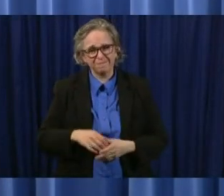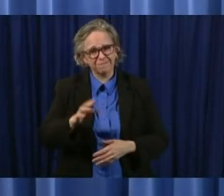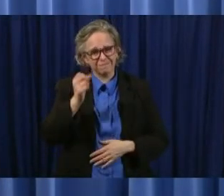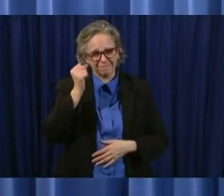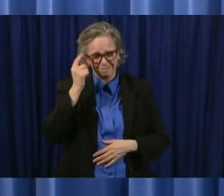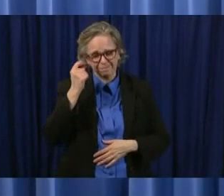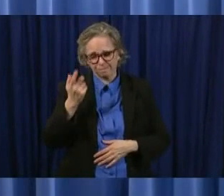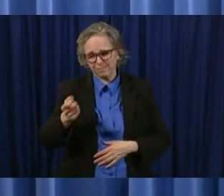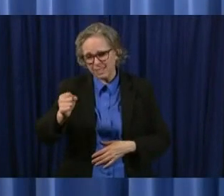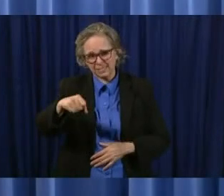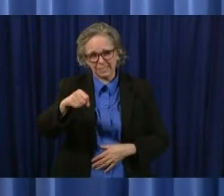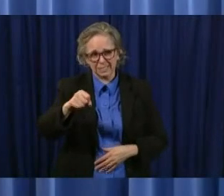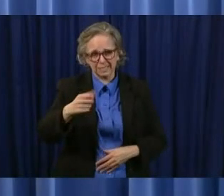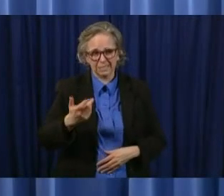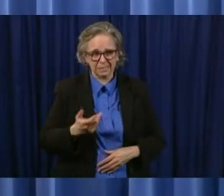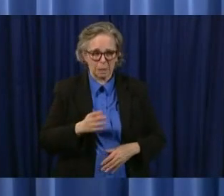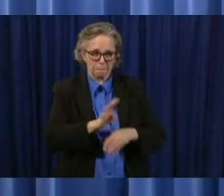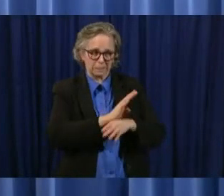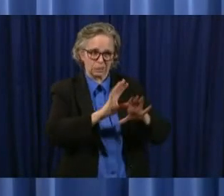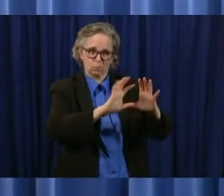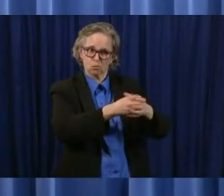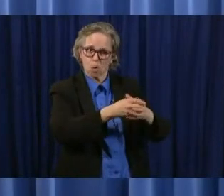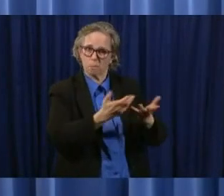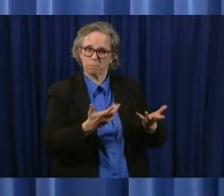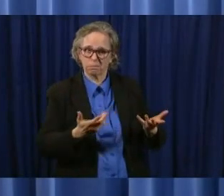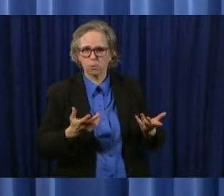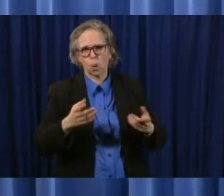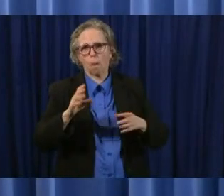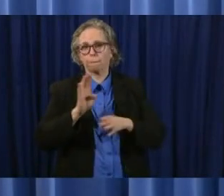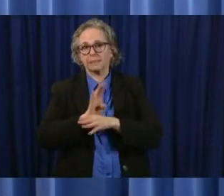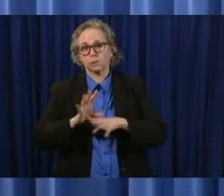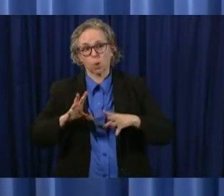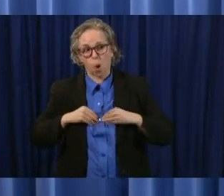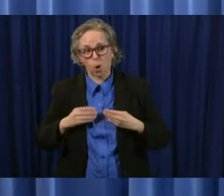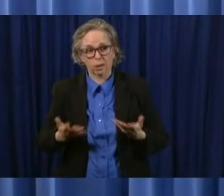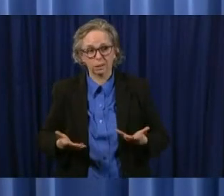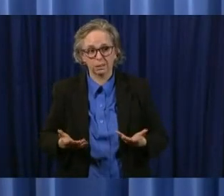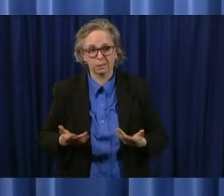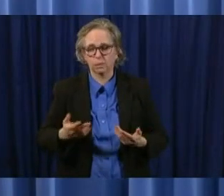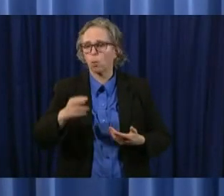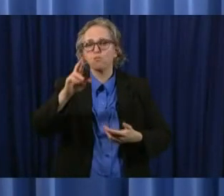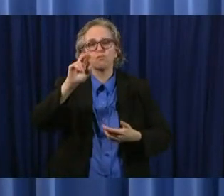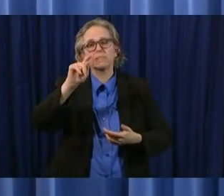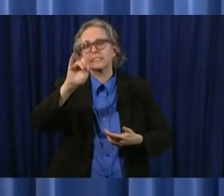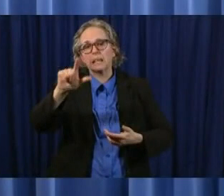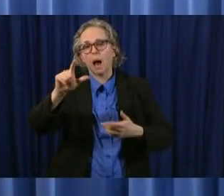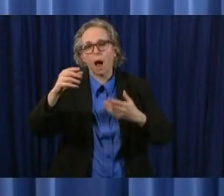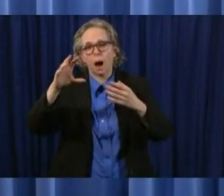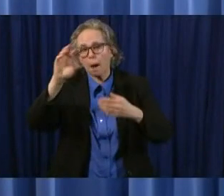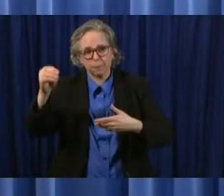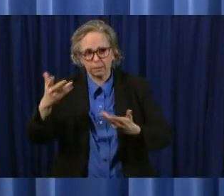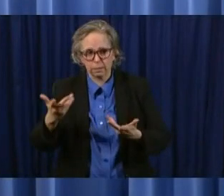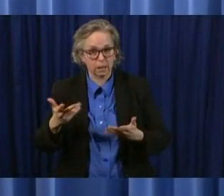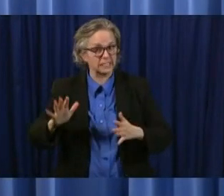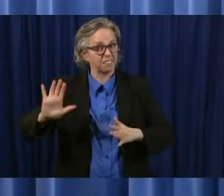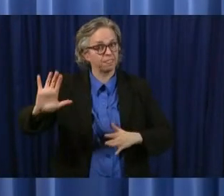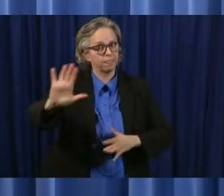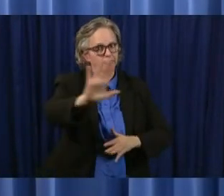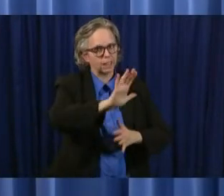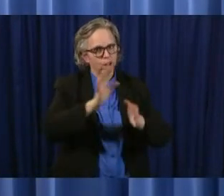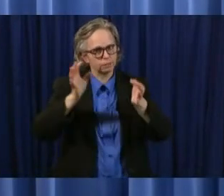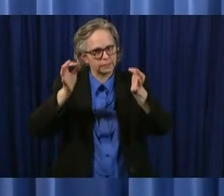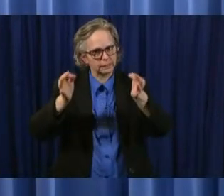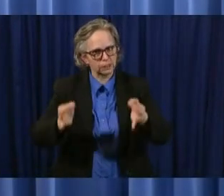the business the business group uh let's say it's a retail company uh you know they can make a decision that um